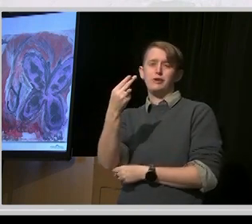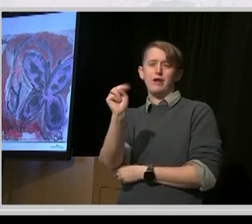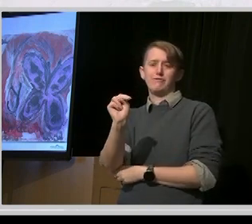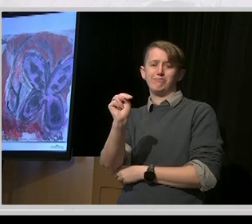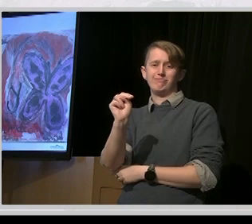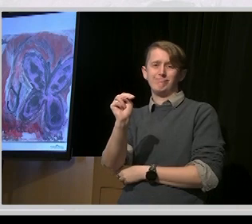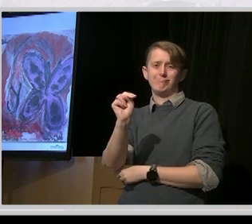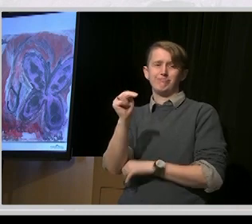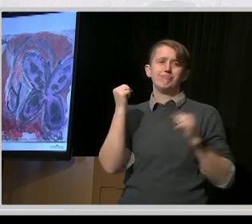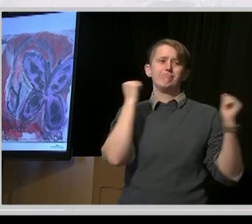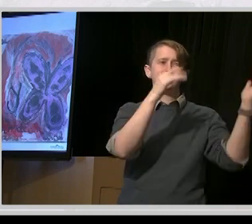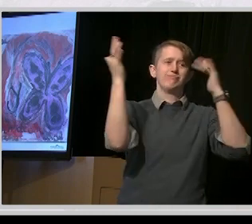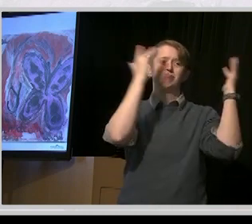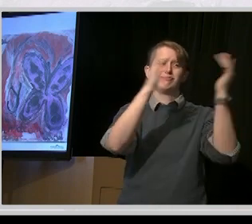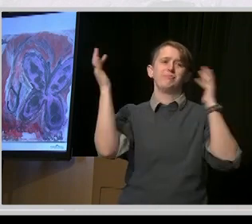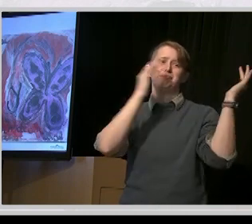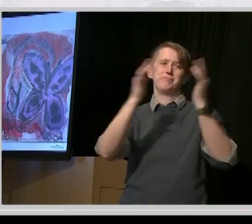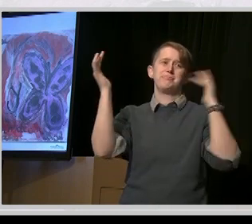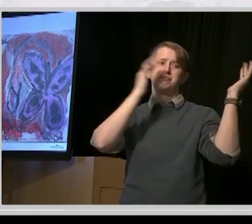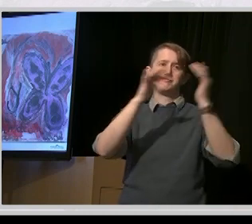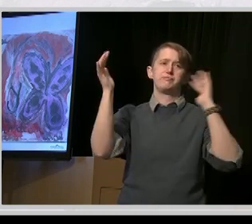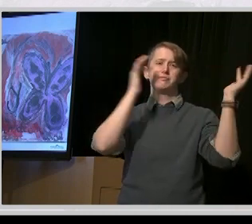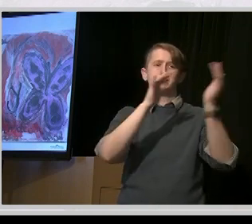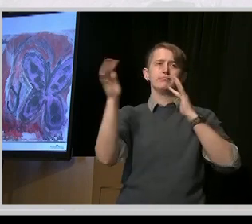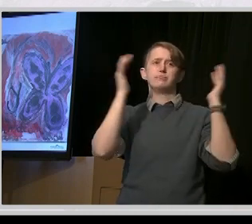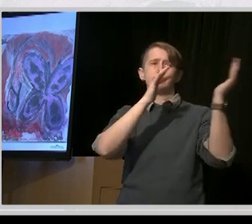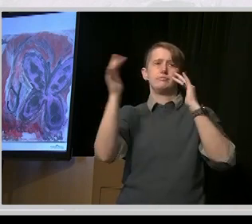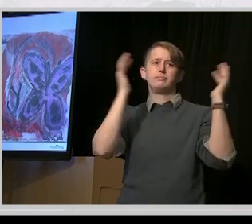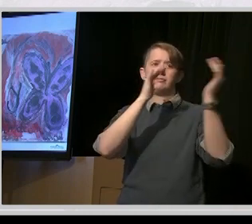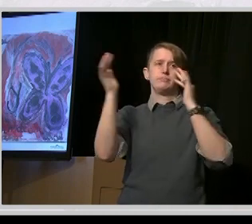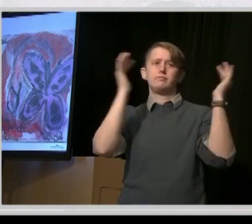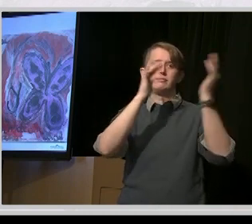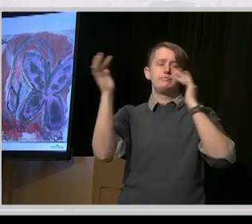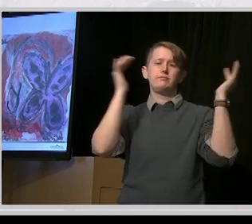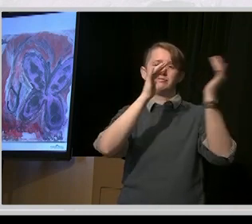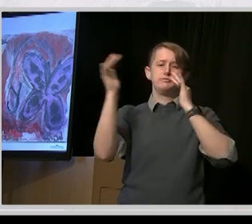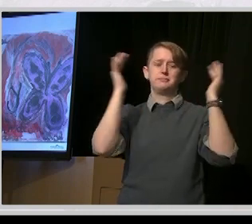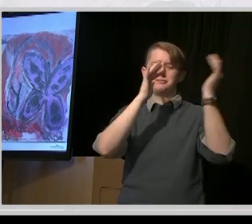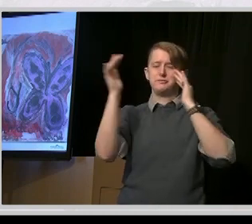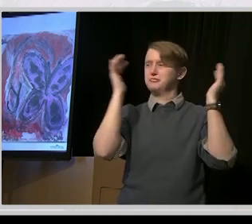Congratulations, John. Thank you so much. Cheers, buddy. Cheers, buddy.